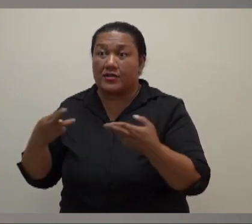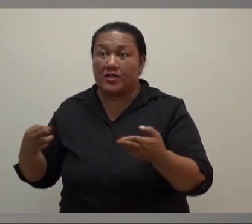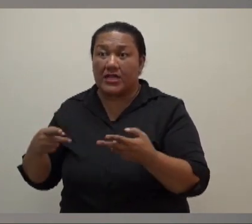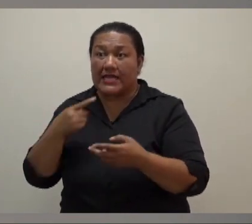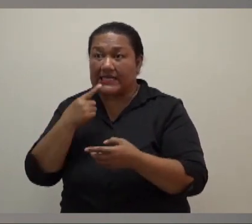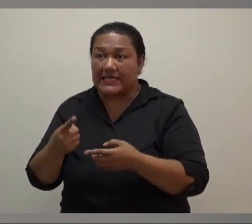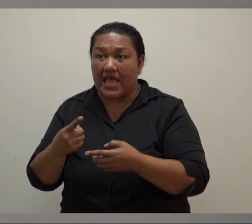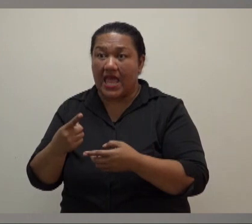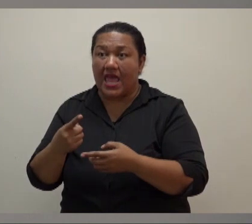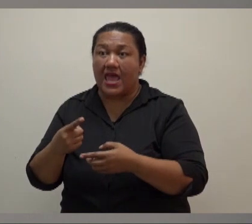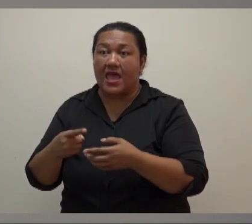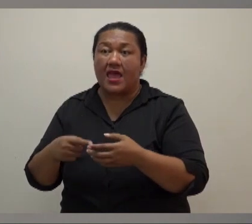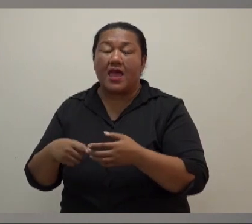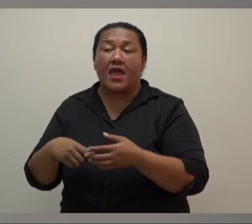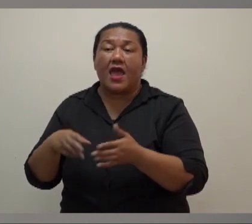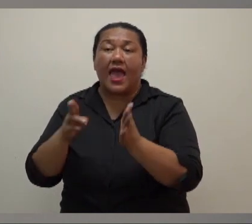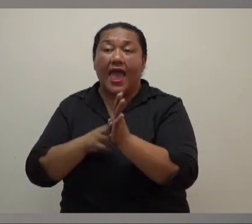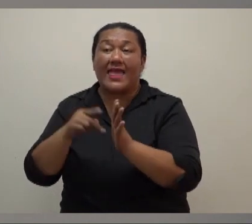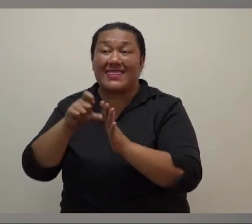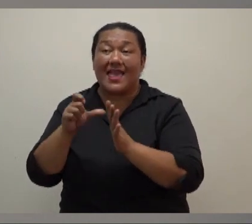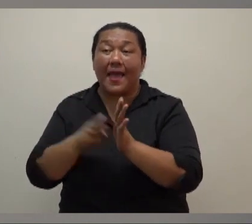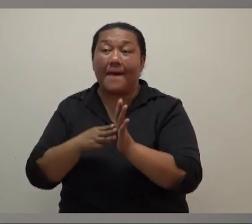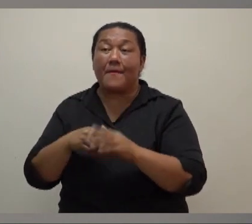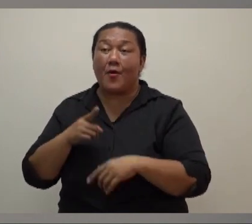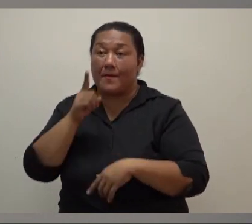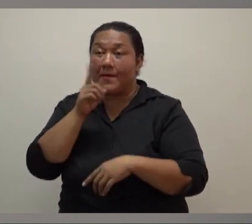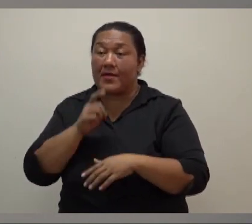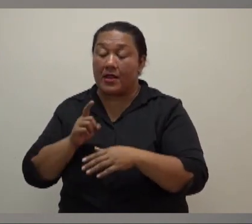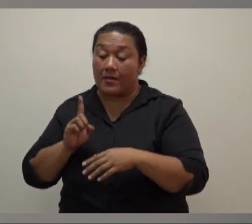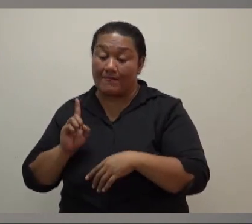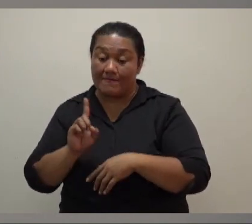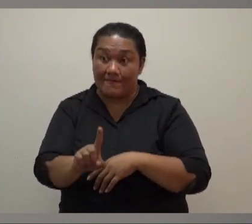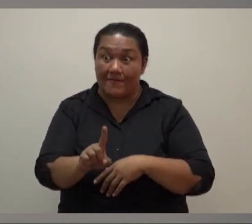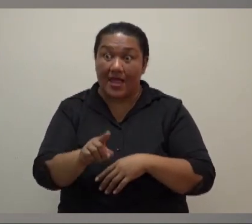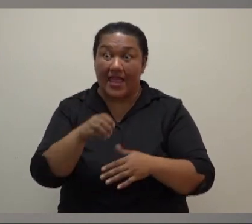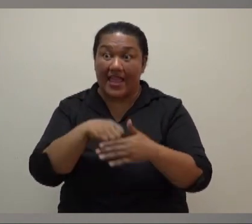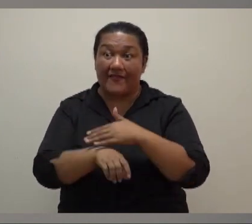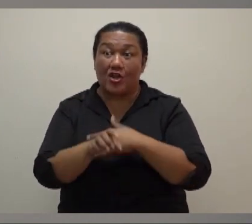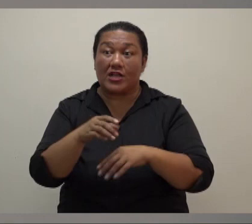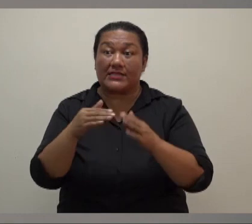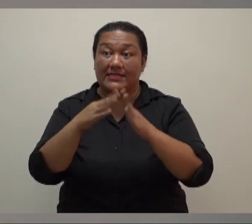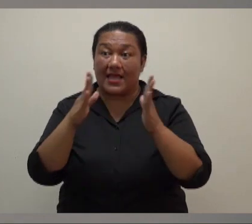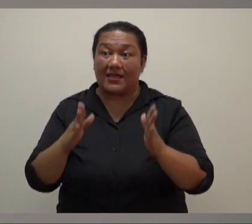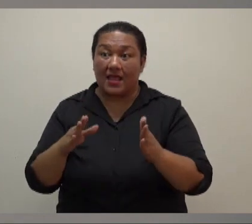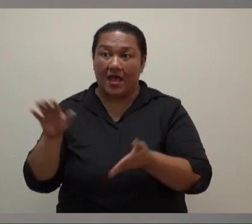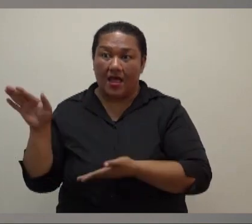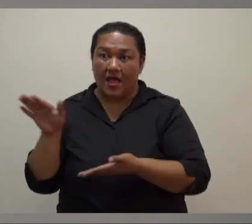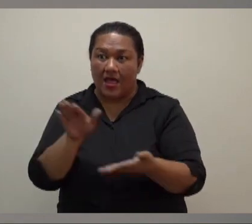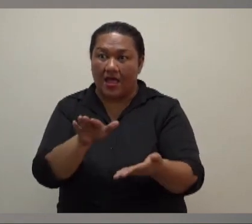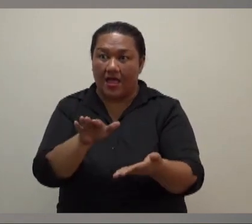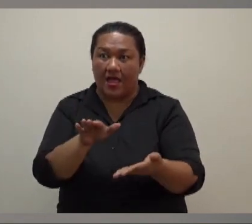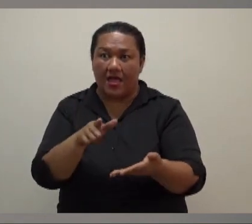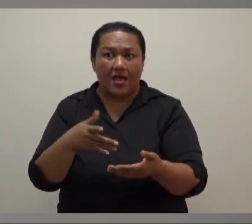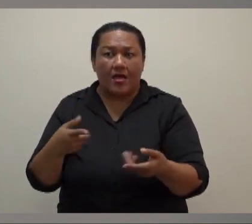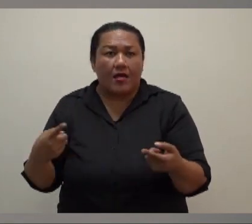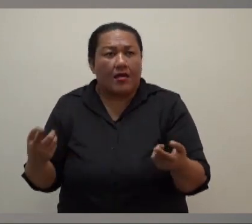food with them that at least ask them with two days or 48 hours? Can you confirm if that's like government's stand on people who are moving to evacuation centres?